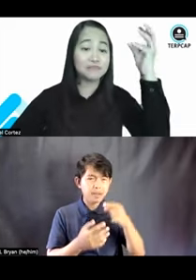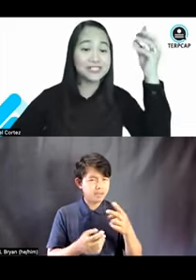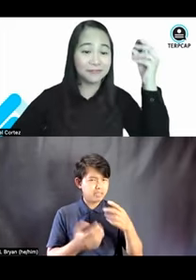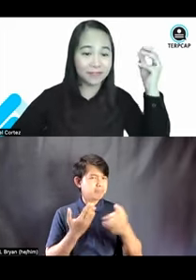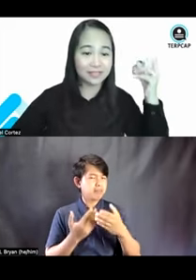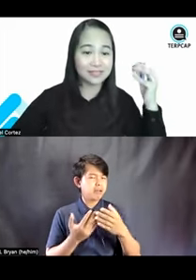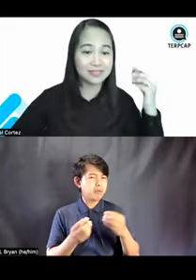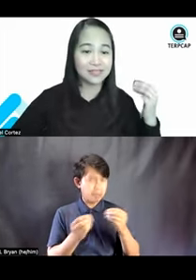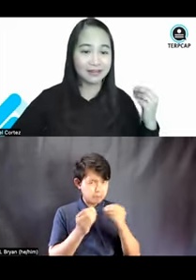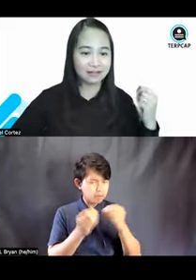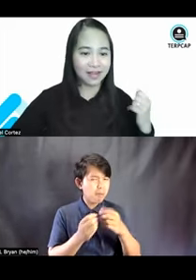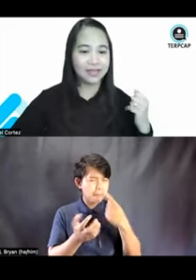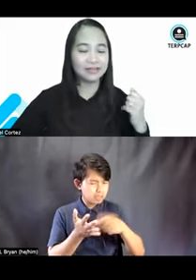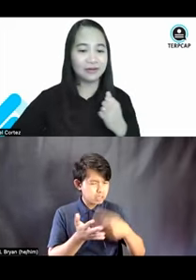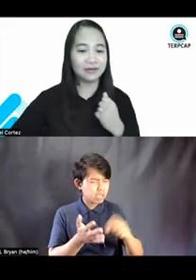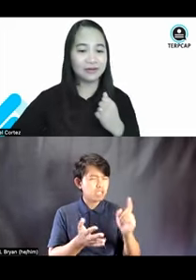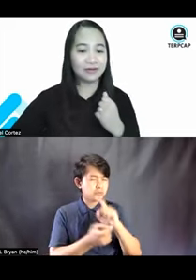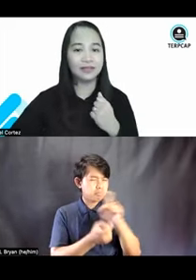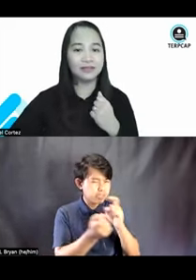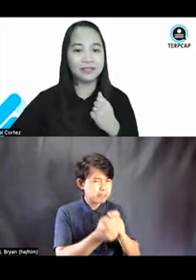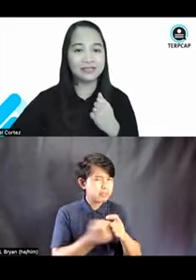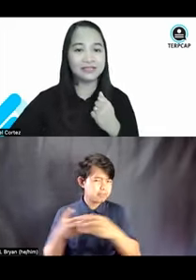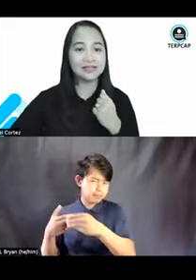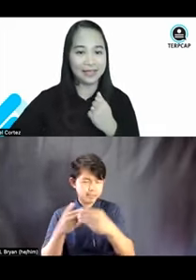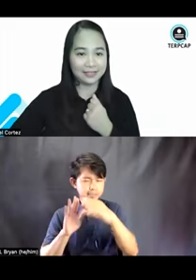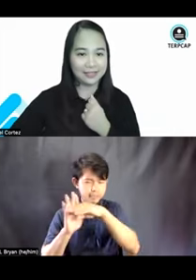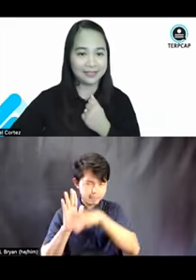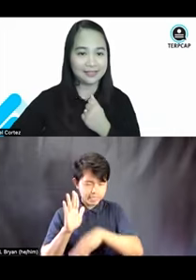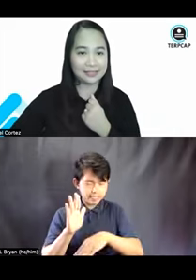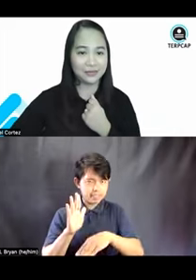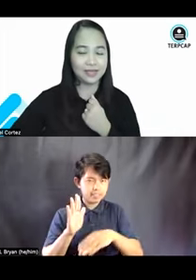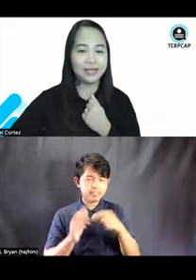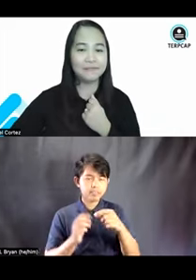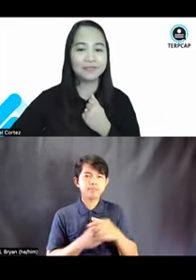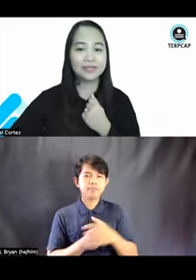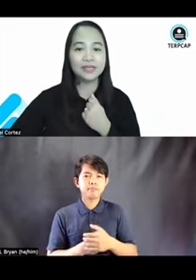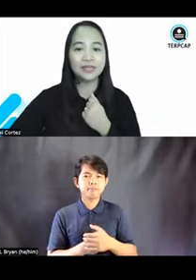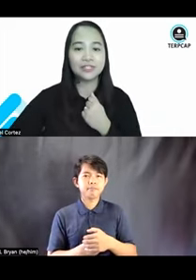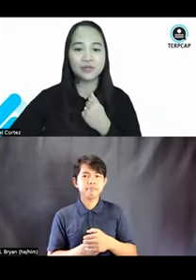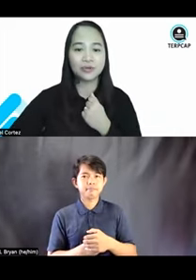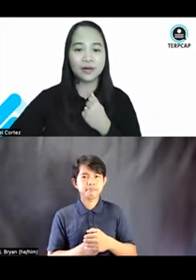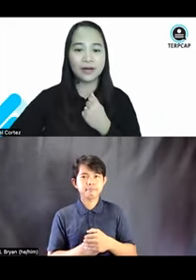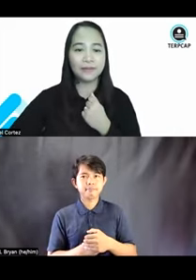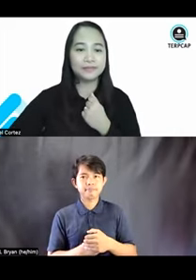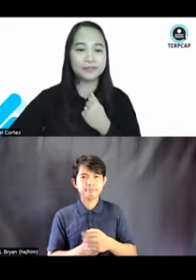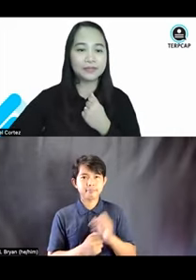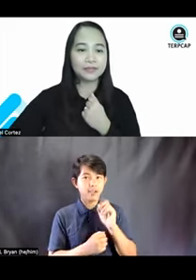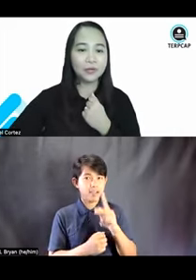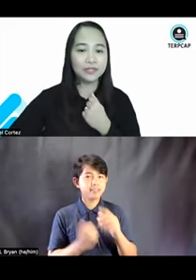on the specifics, right, on these guidelines. Okay? So,